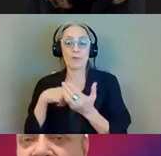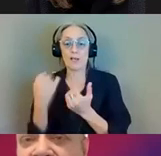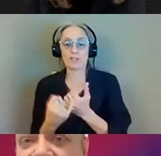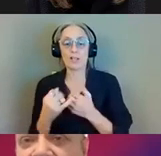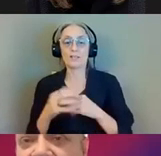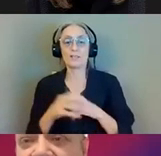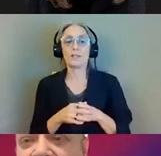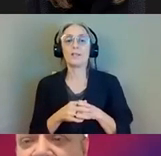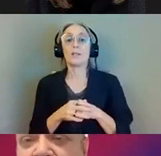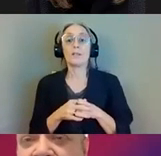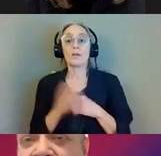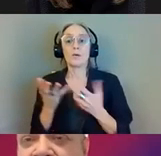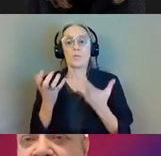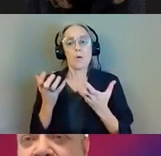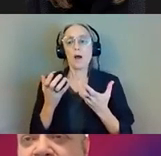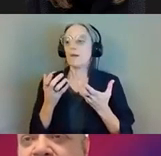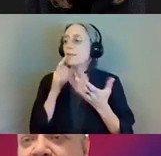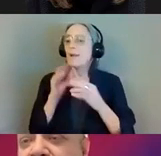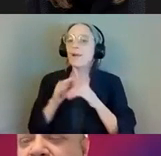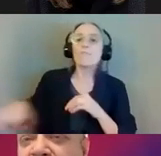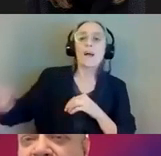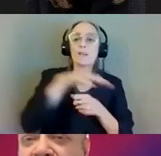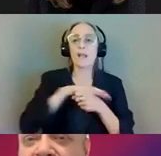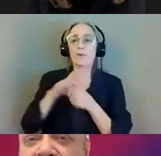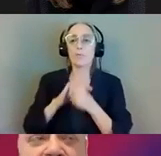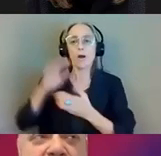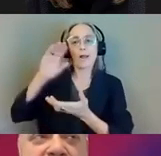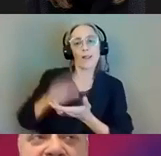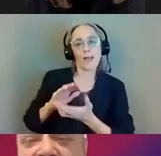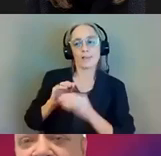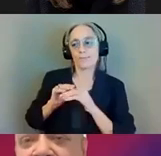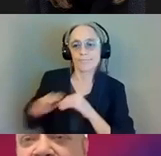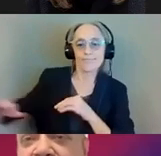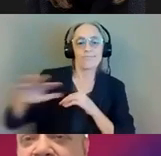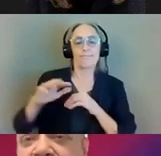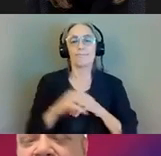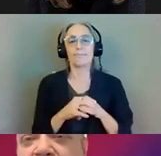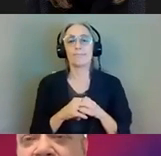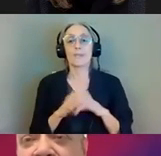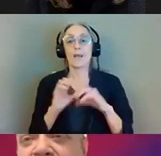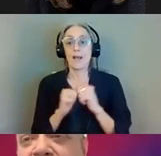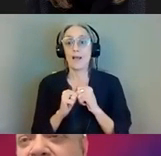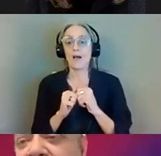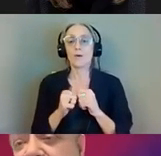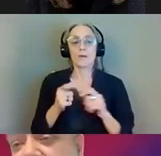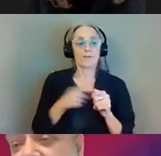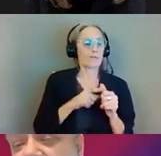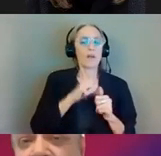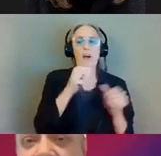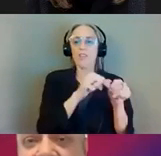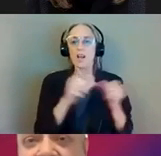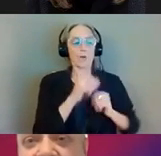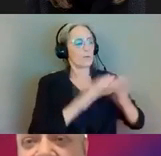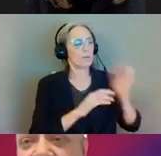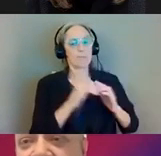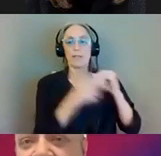impacts to to the public by building the bridge essentially off-site and bringing it in on on in